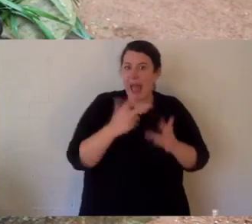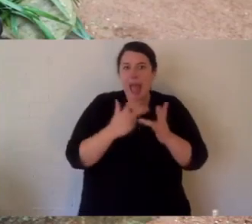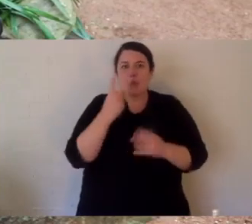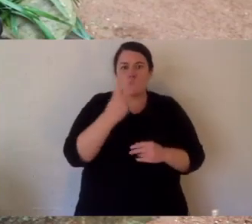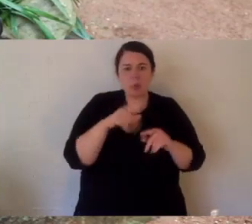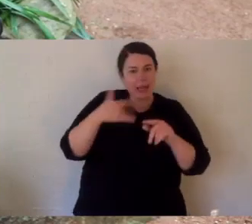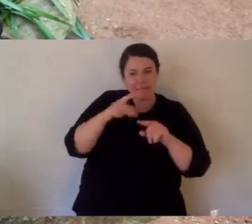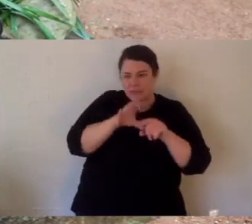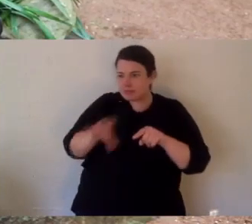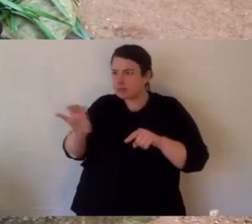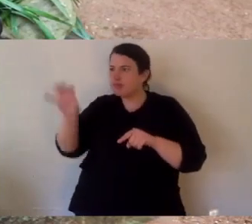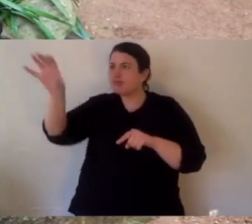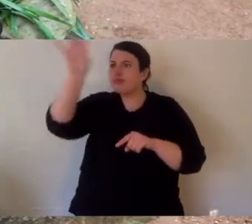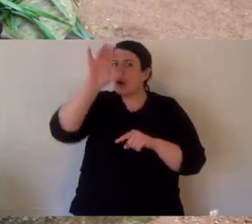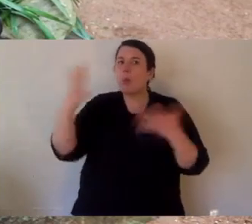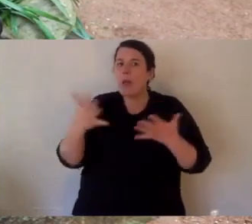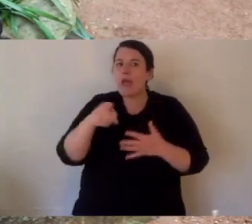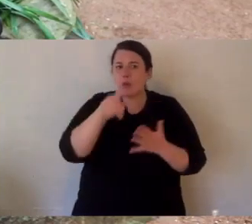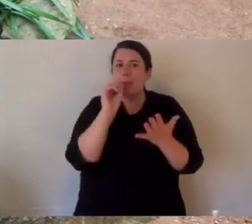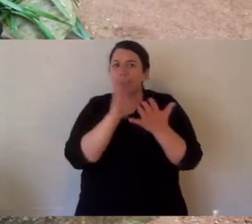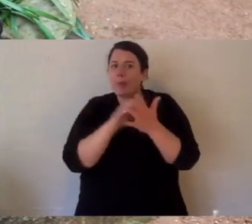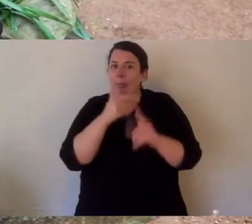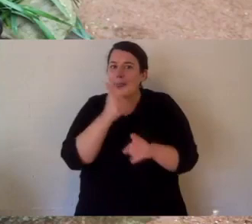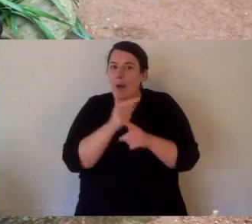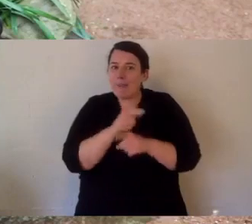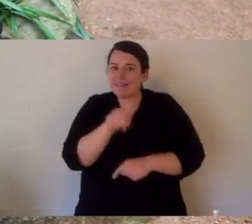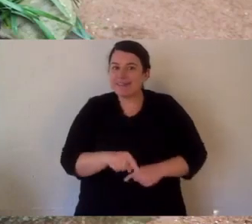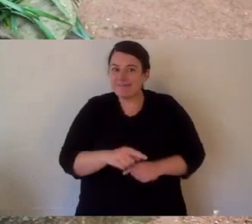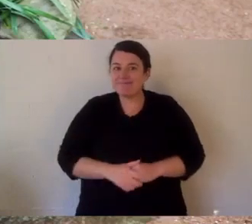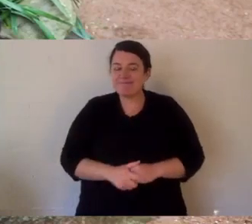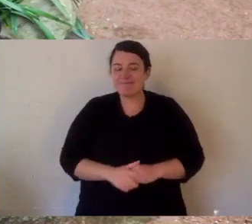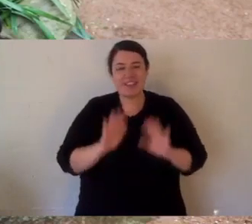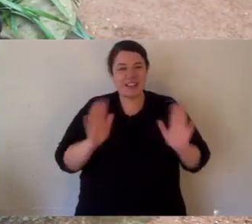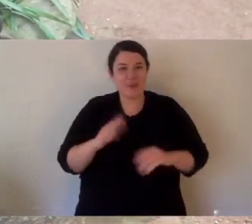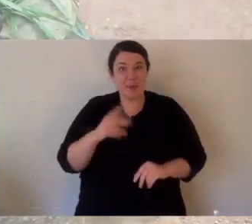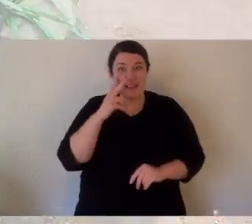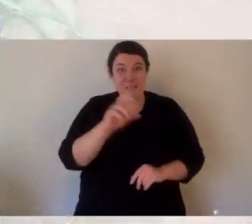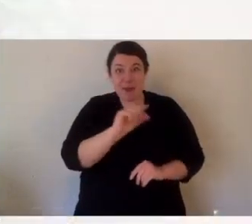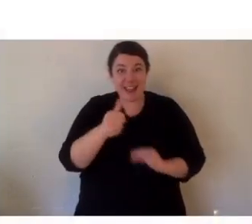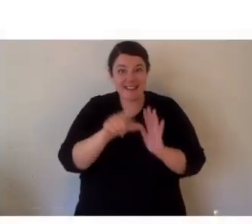quokka's in Western Australia, so it can't be in Western Australia. Thanks for watching again. I'll see you next time.